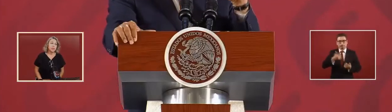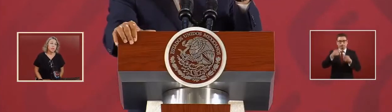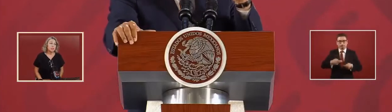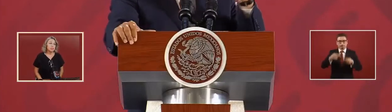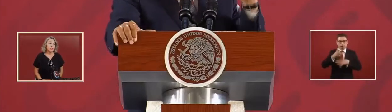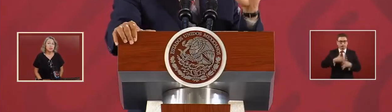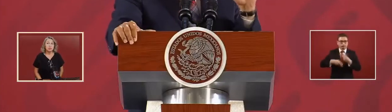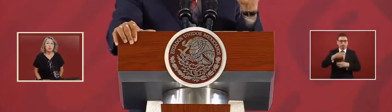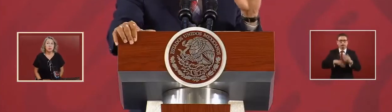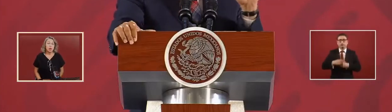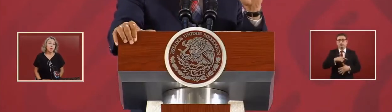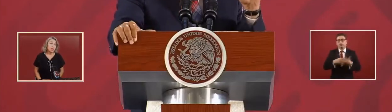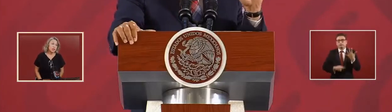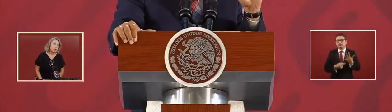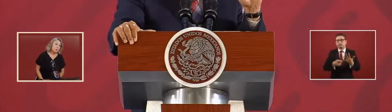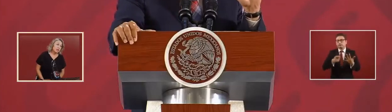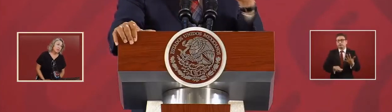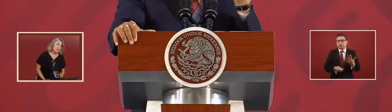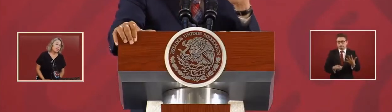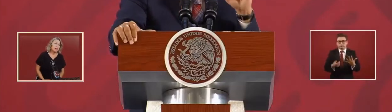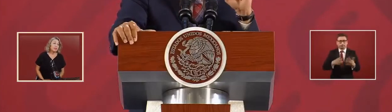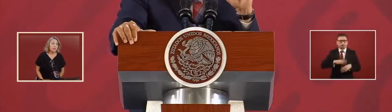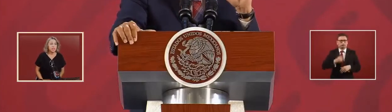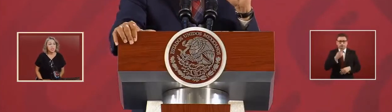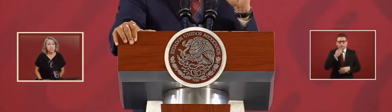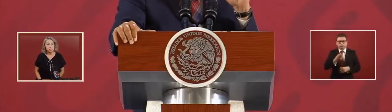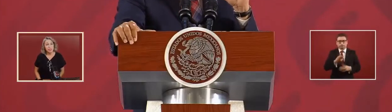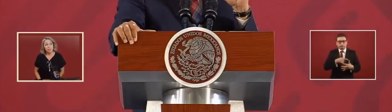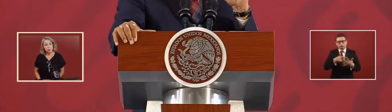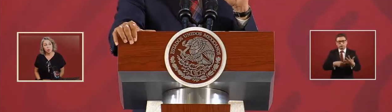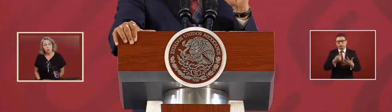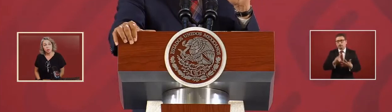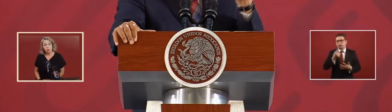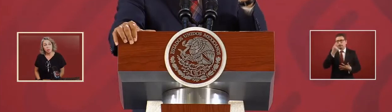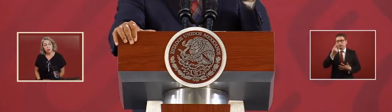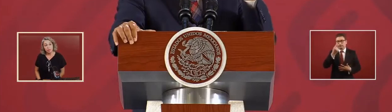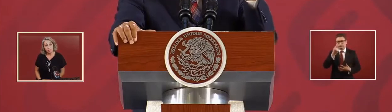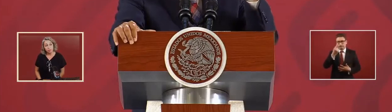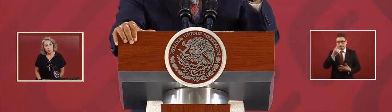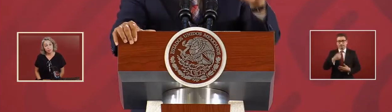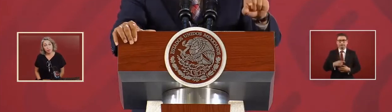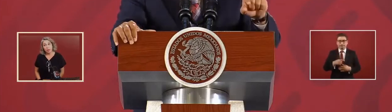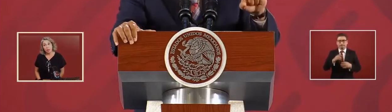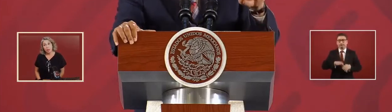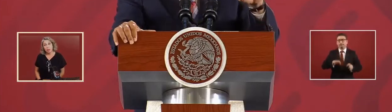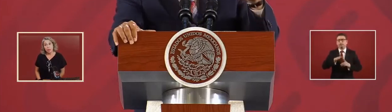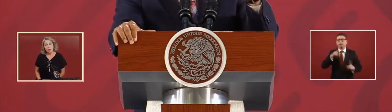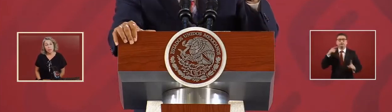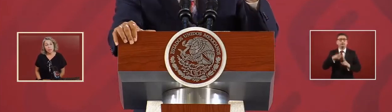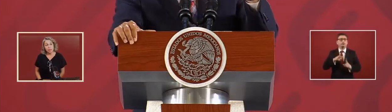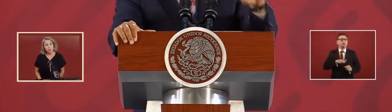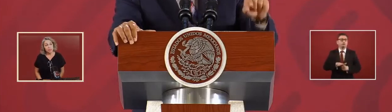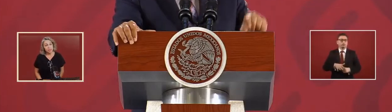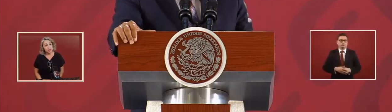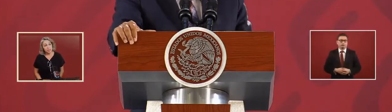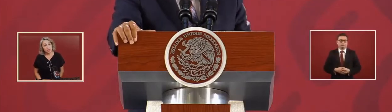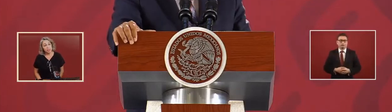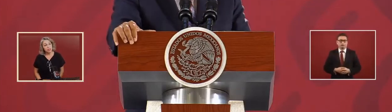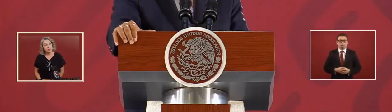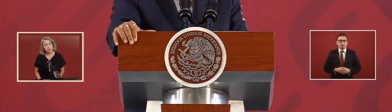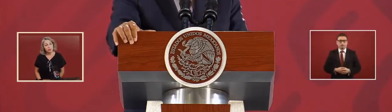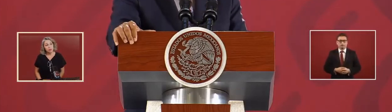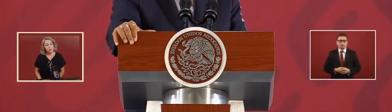about these five conditions? because one of them is destined to support the